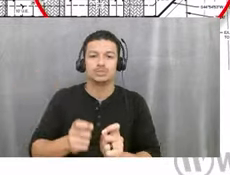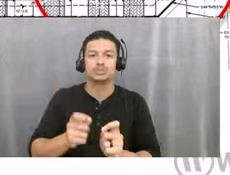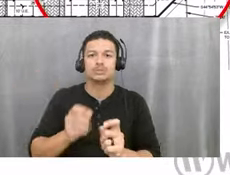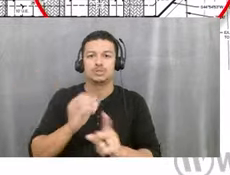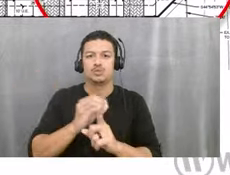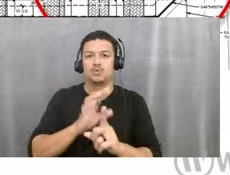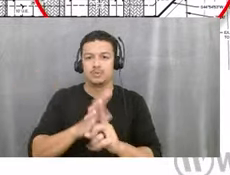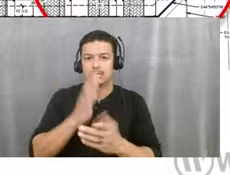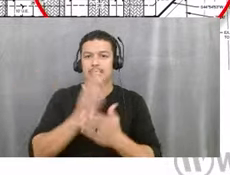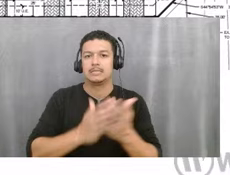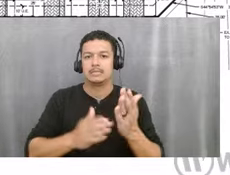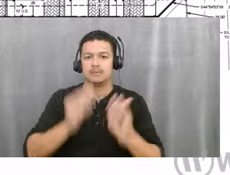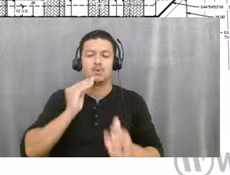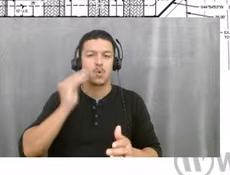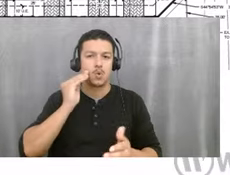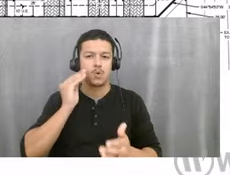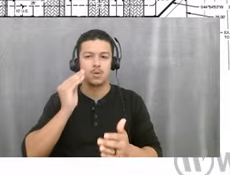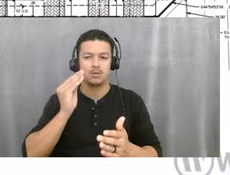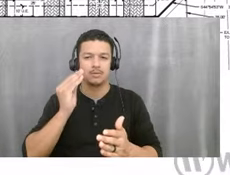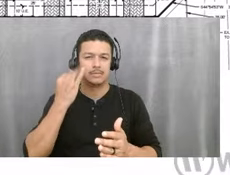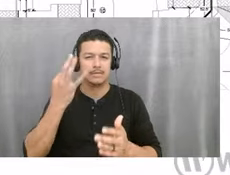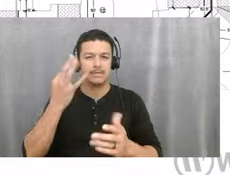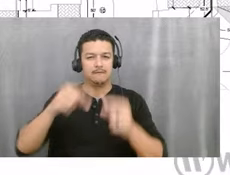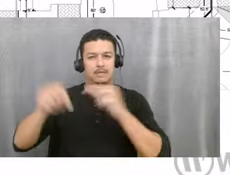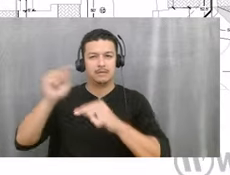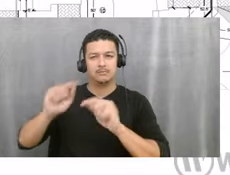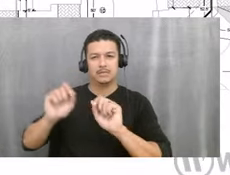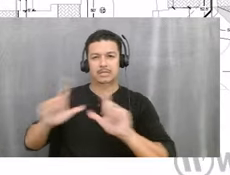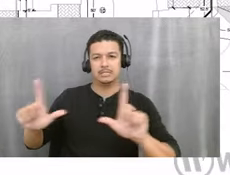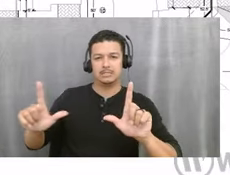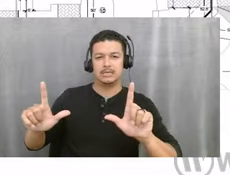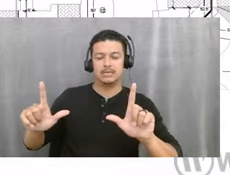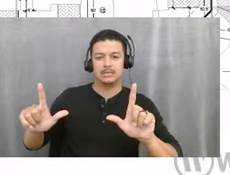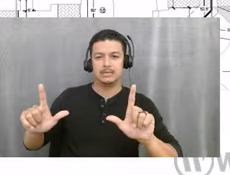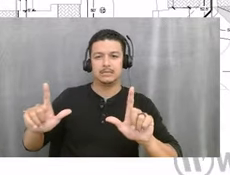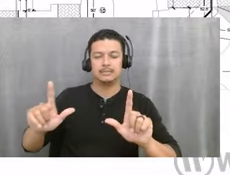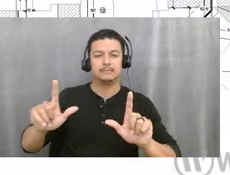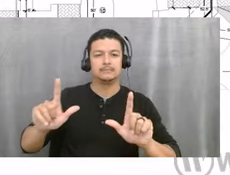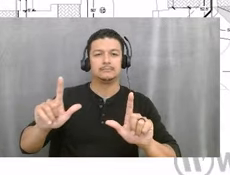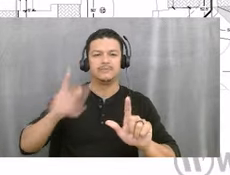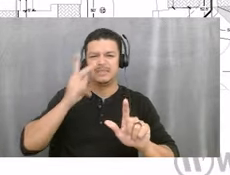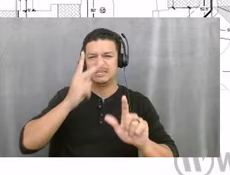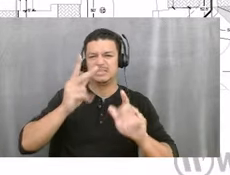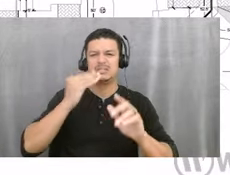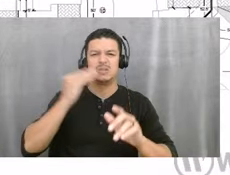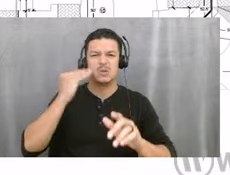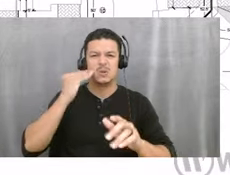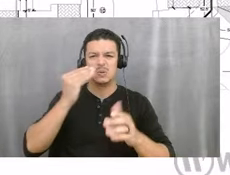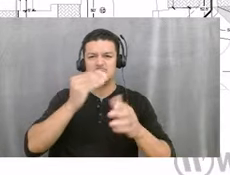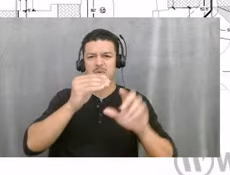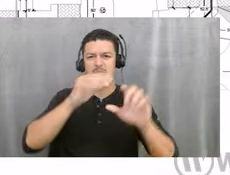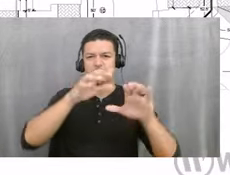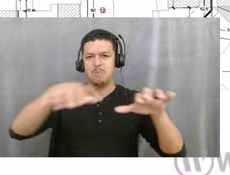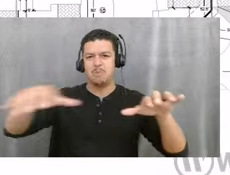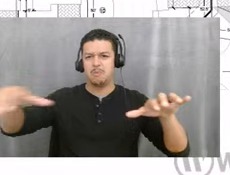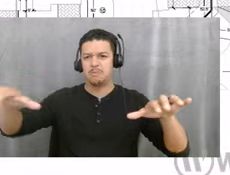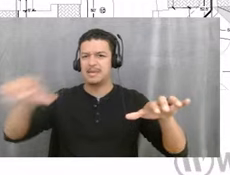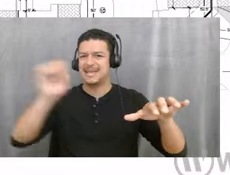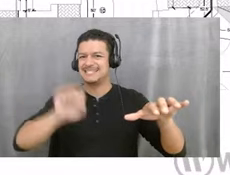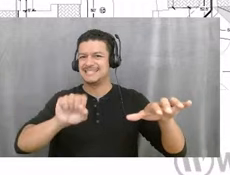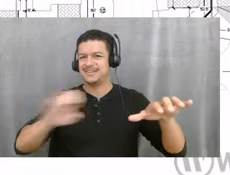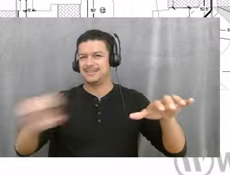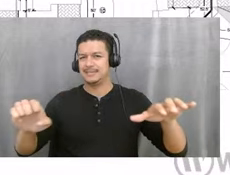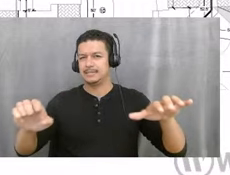They, they were, if I go back a slide, um, you can see those homes at the southeast corner were facing north, uh,